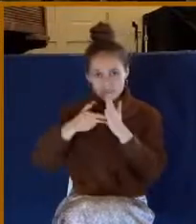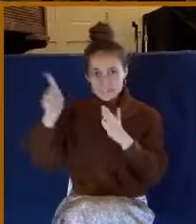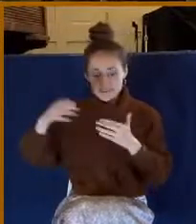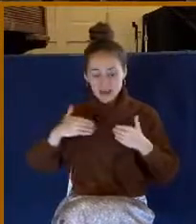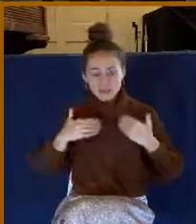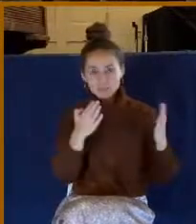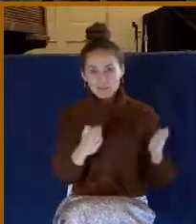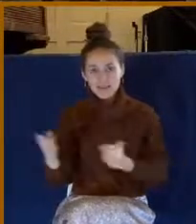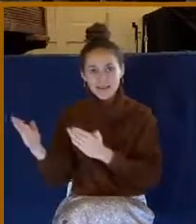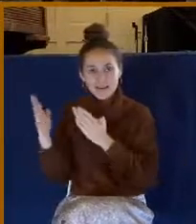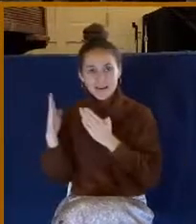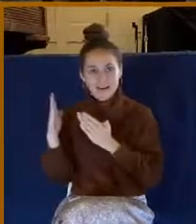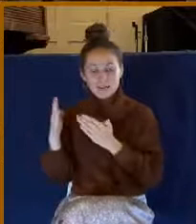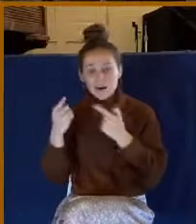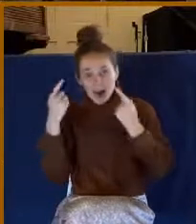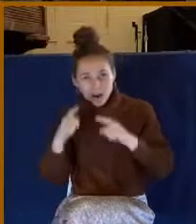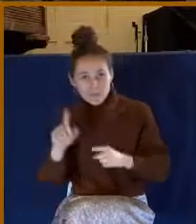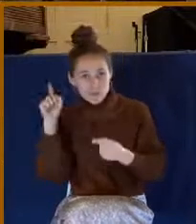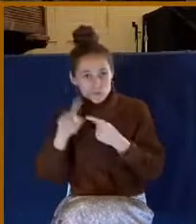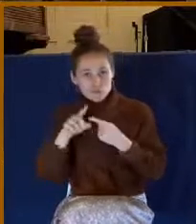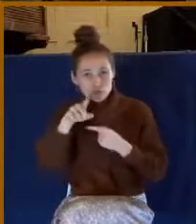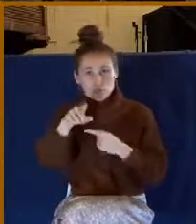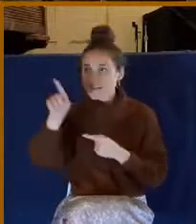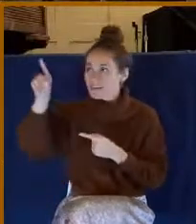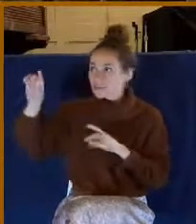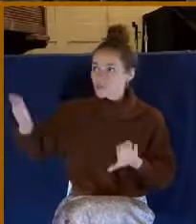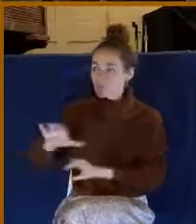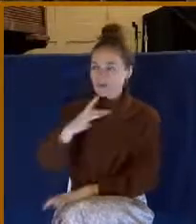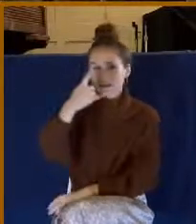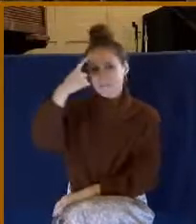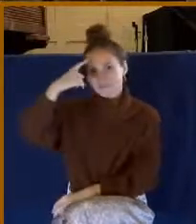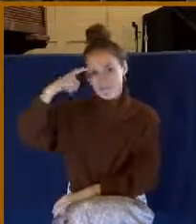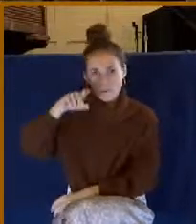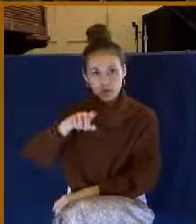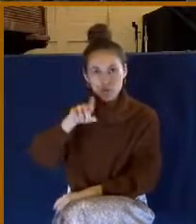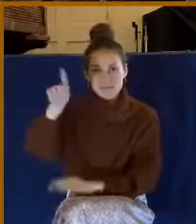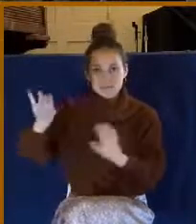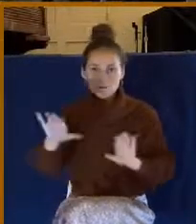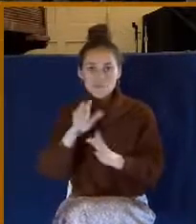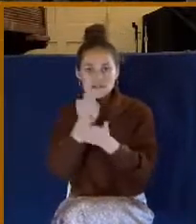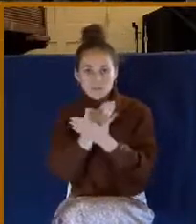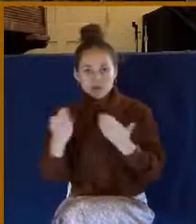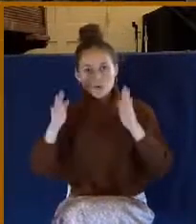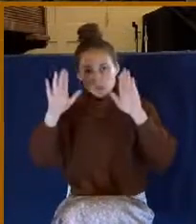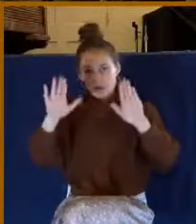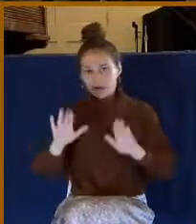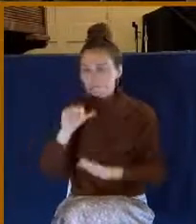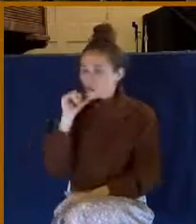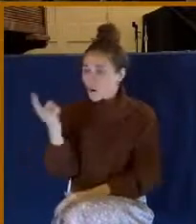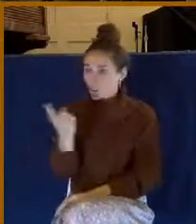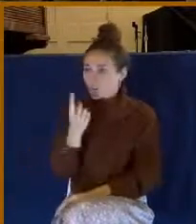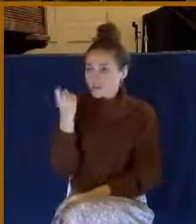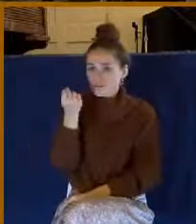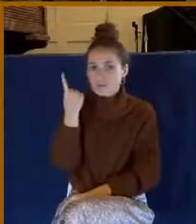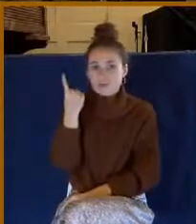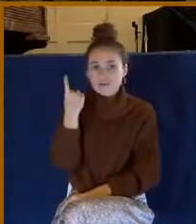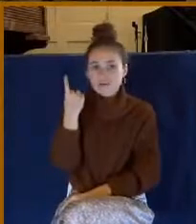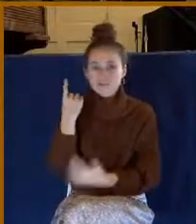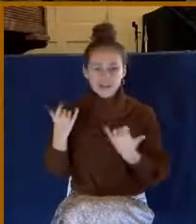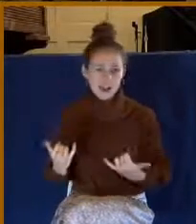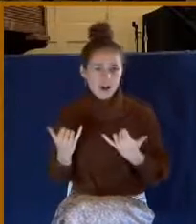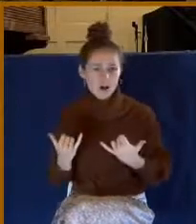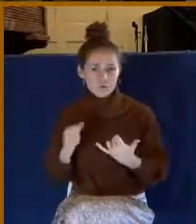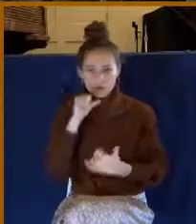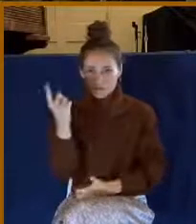you, God is doing it for you. He's doing something great. We don't always understand on this side, maybe,